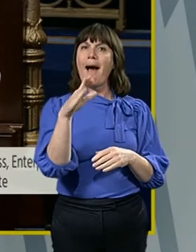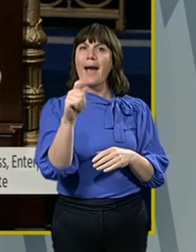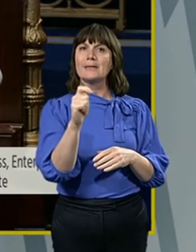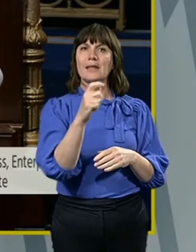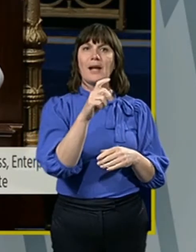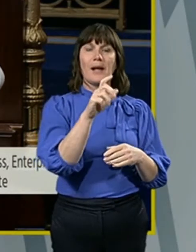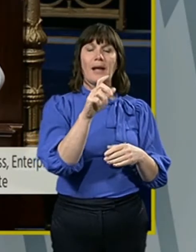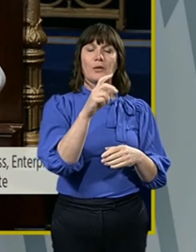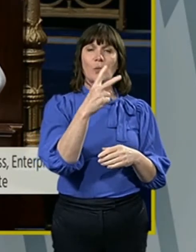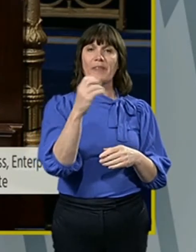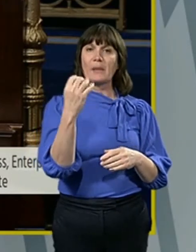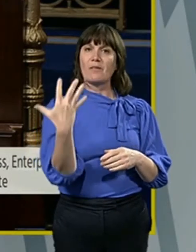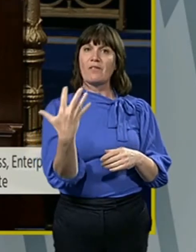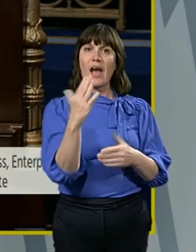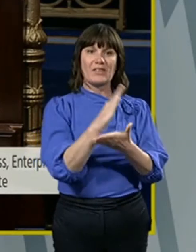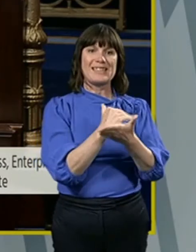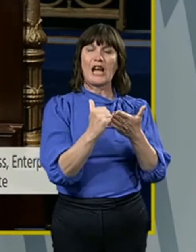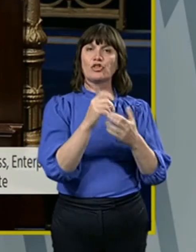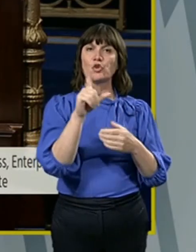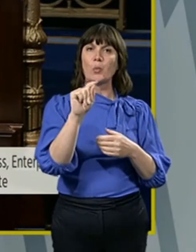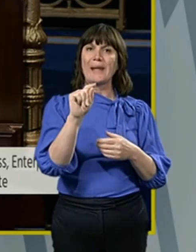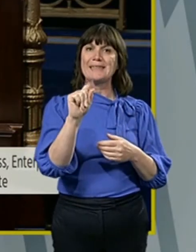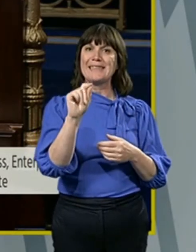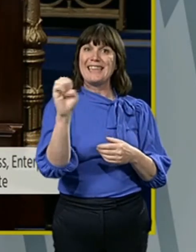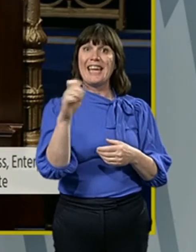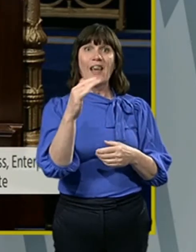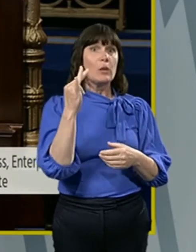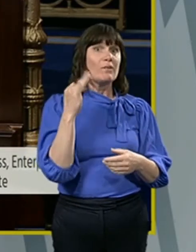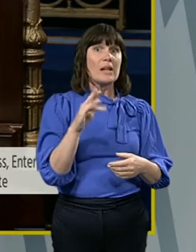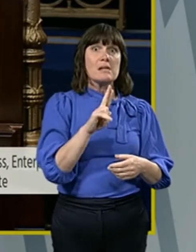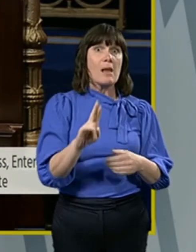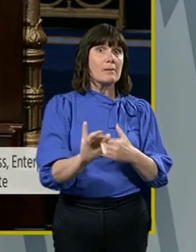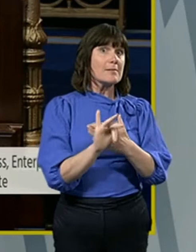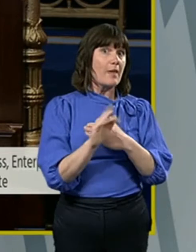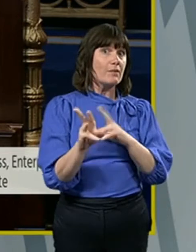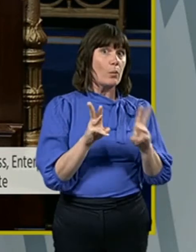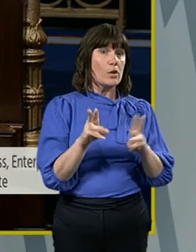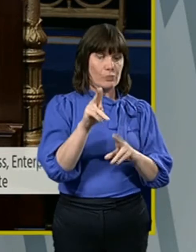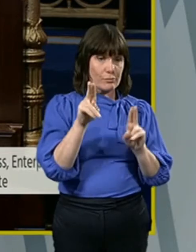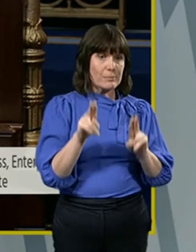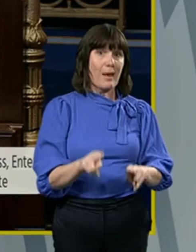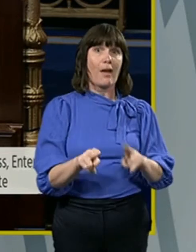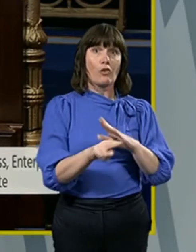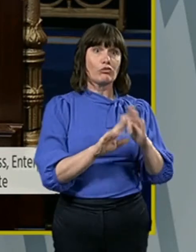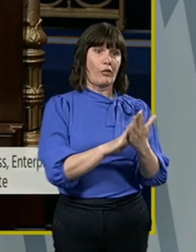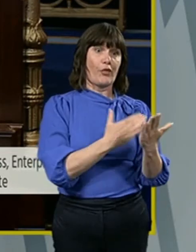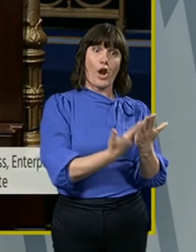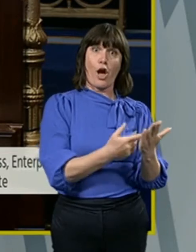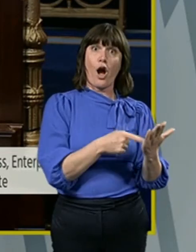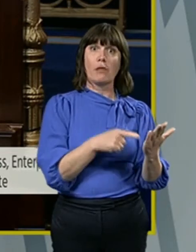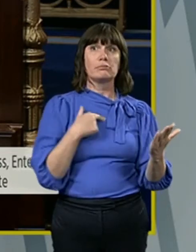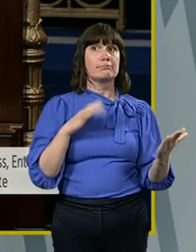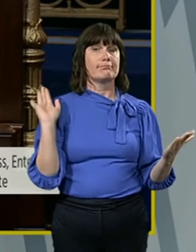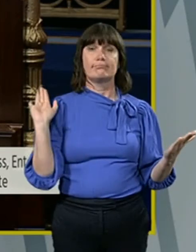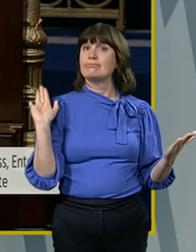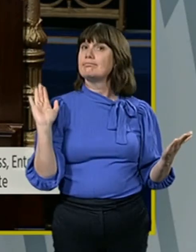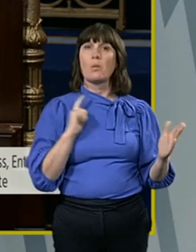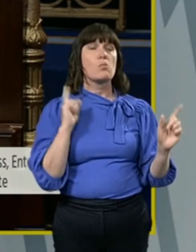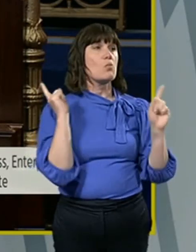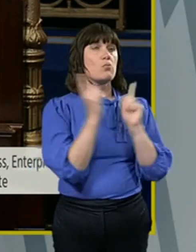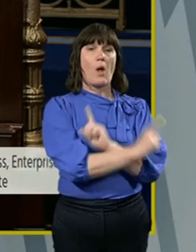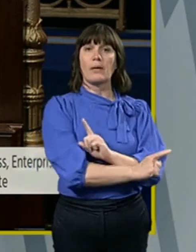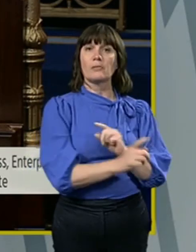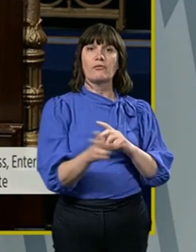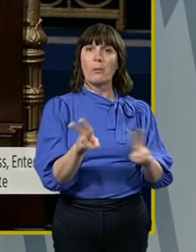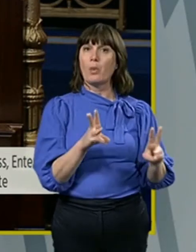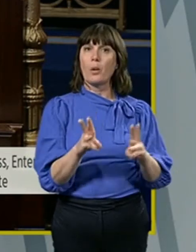27E. If you feel unsafe at work you can, under that legislation, walk away from your workplace without